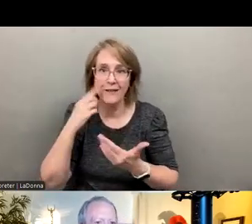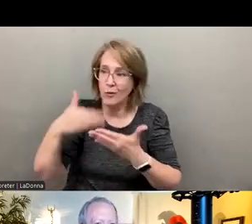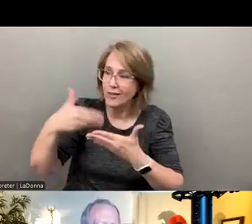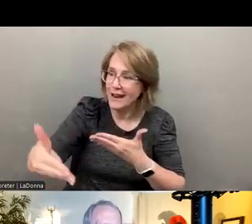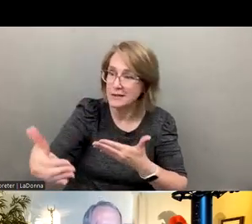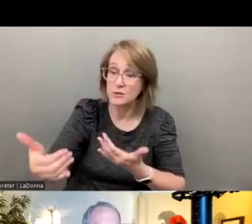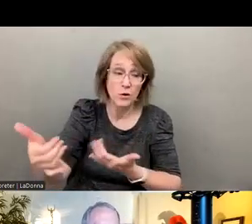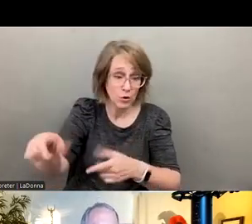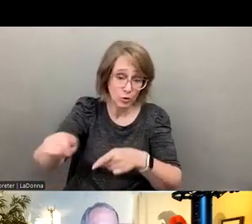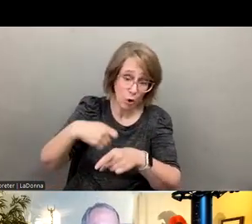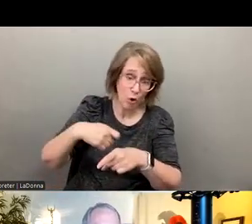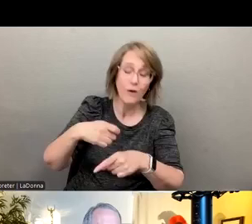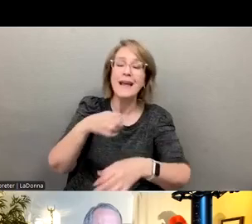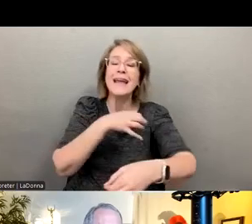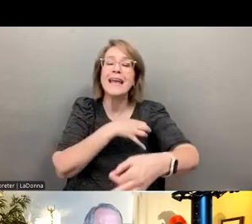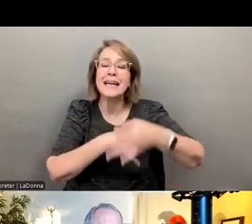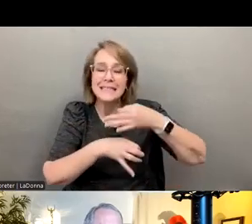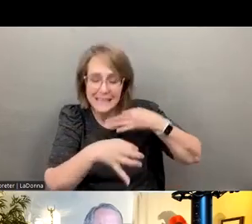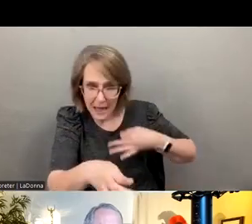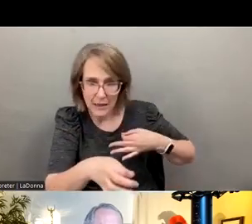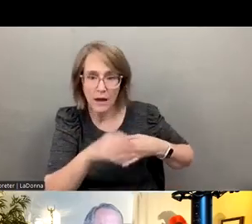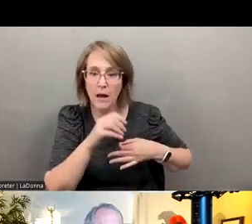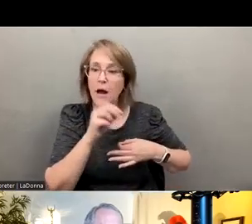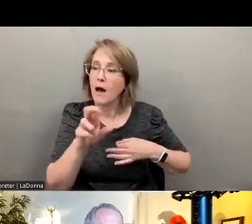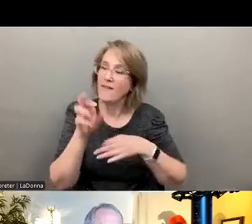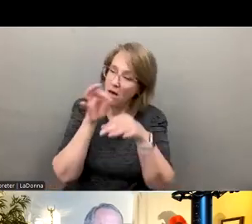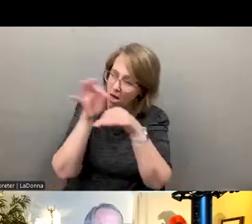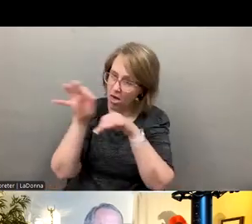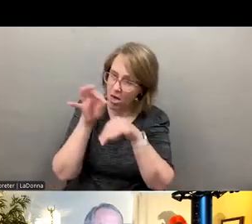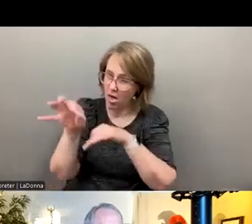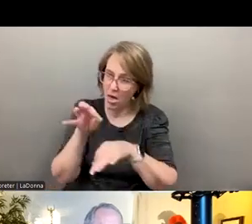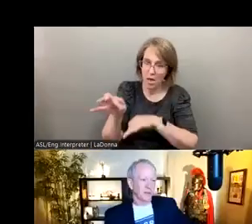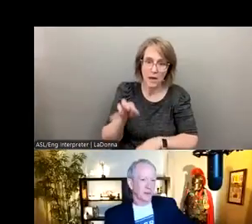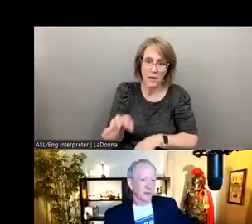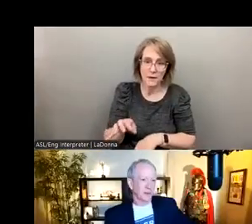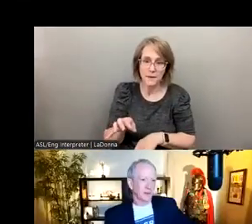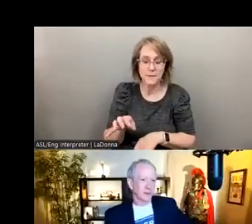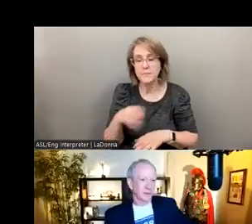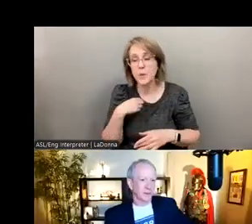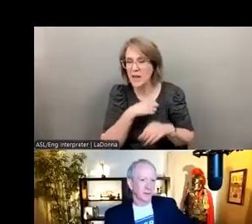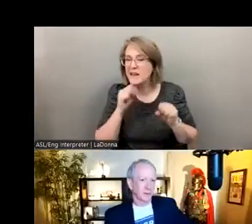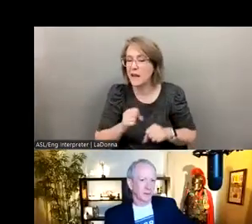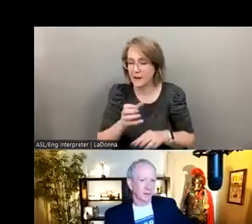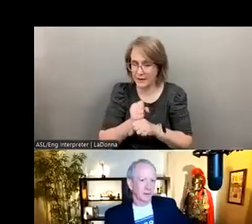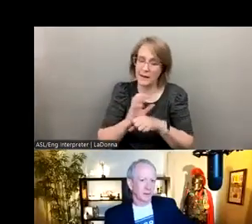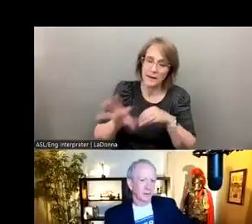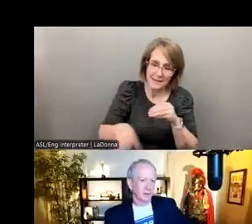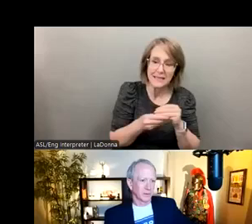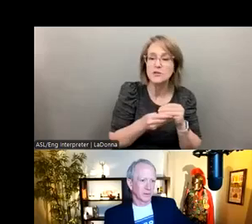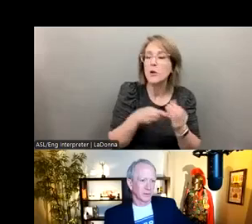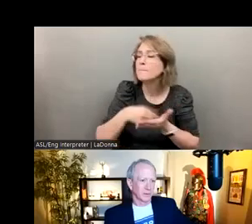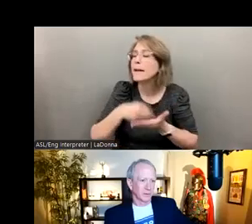rather than trying to justify it by, you know, we can get additional revenue sources